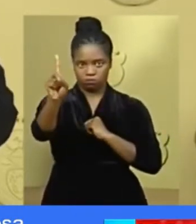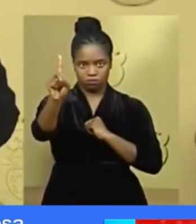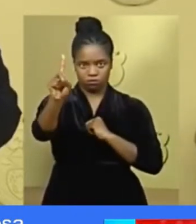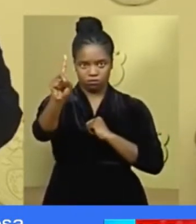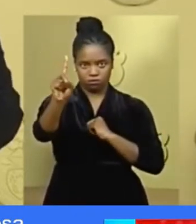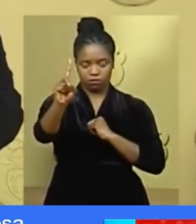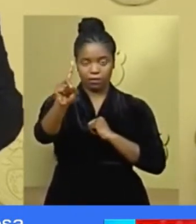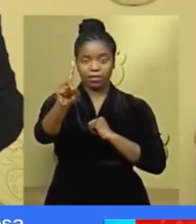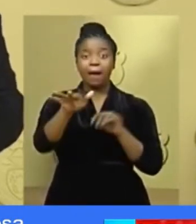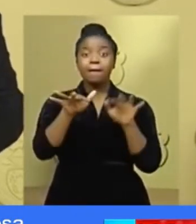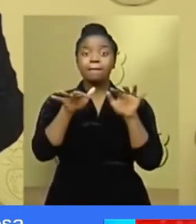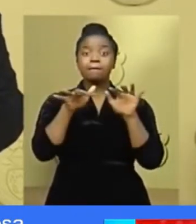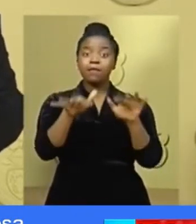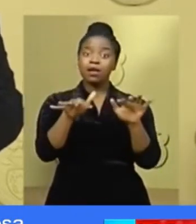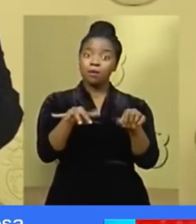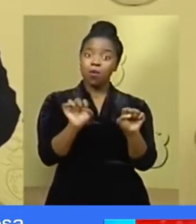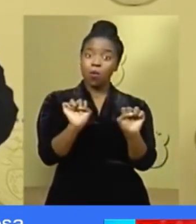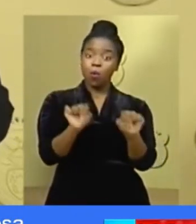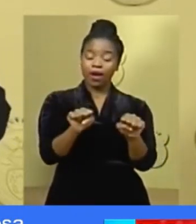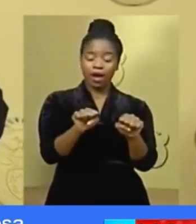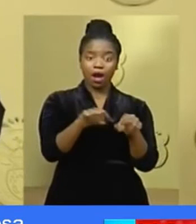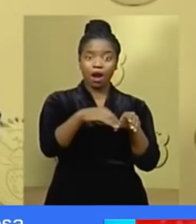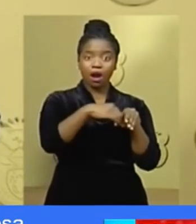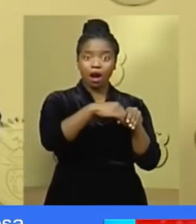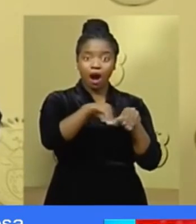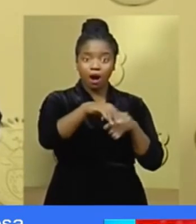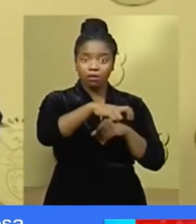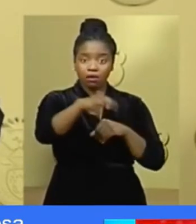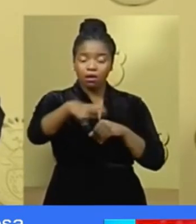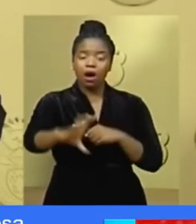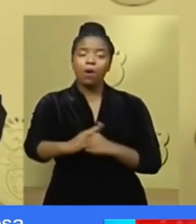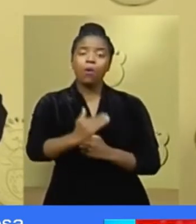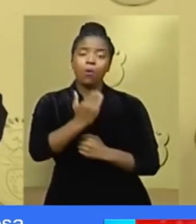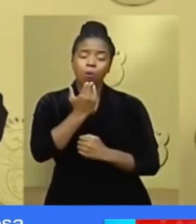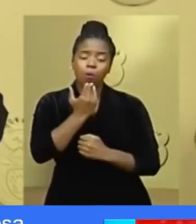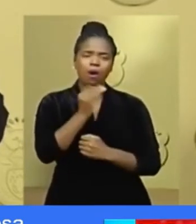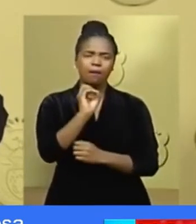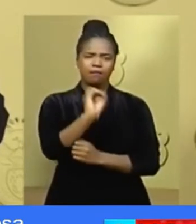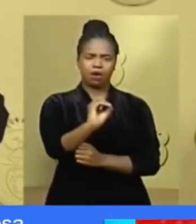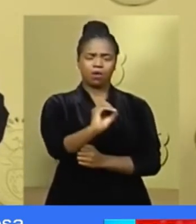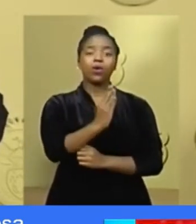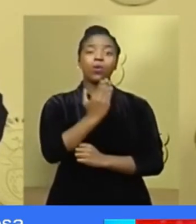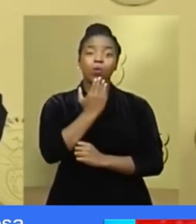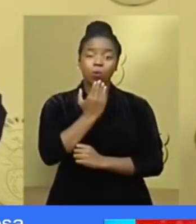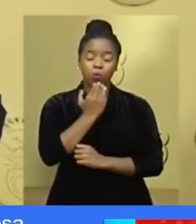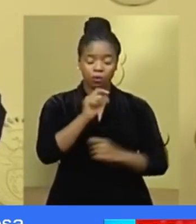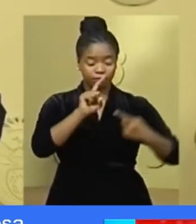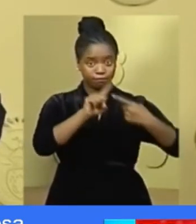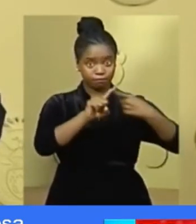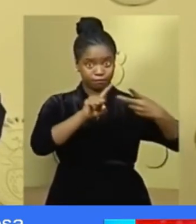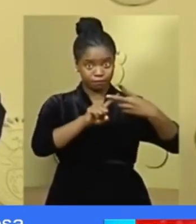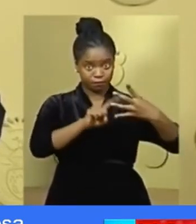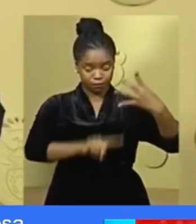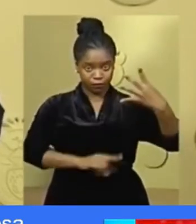people who will be exempted from this lockdown are the following.